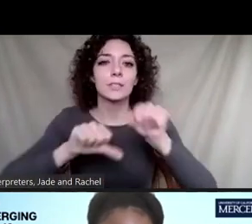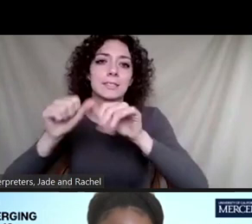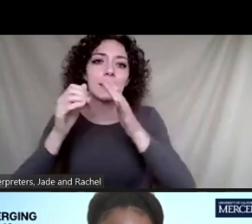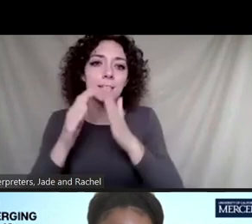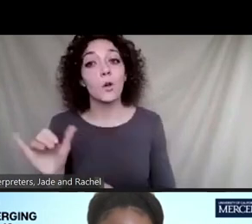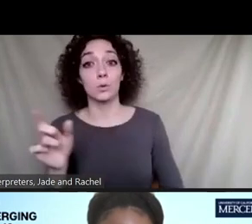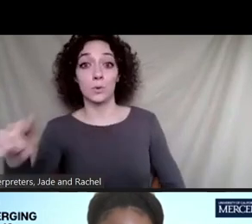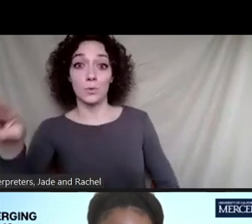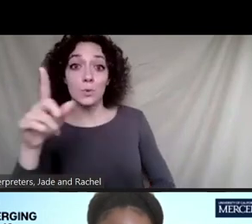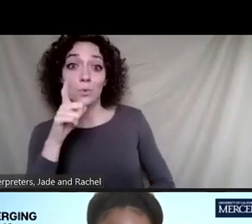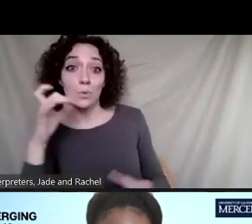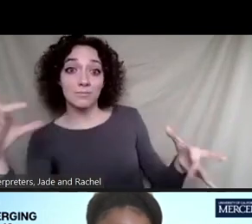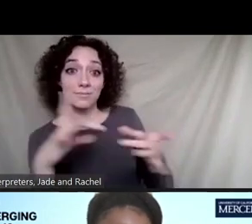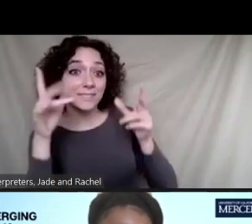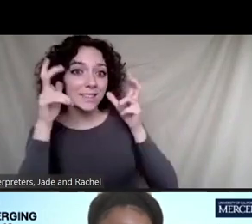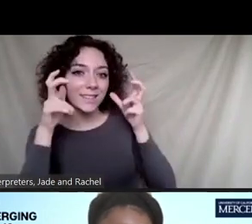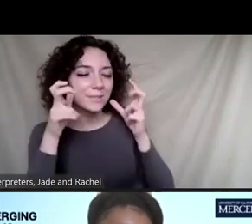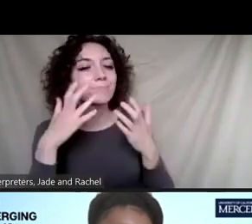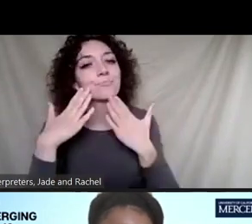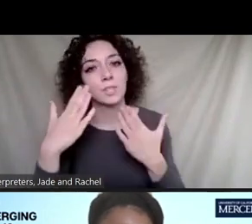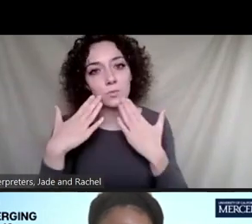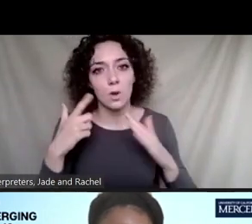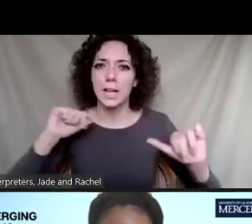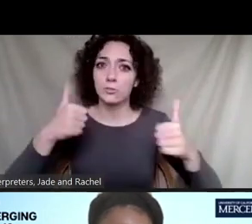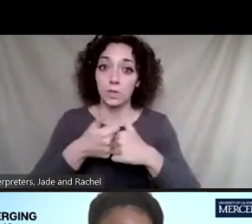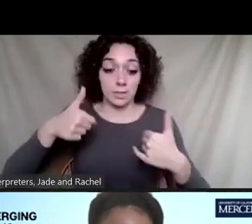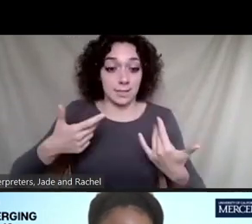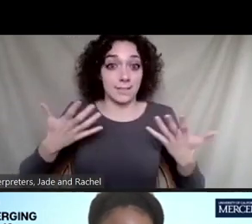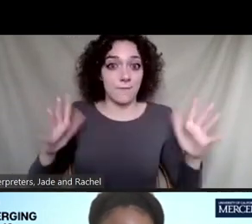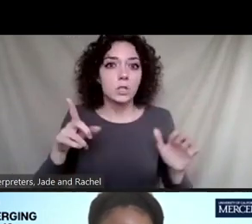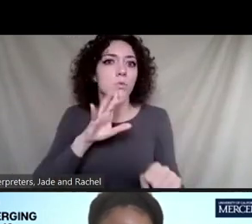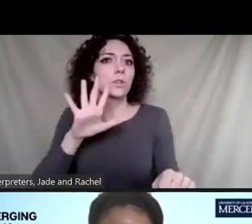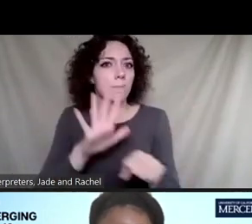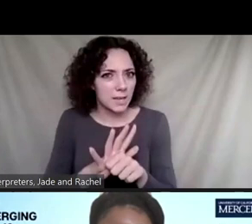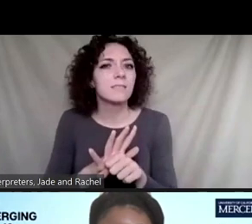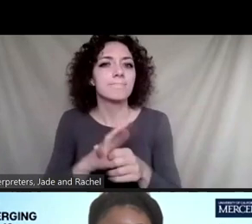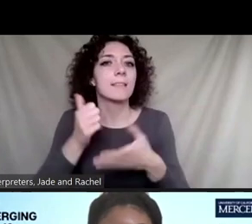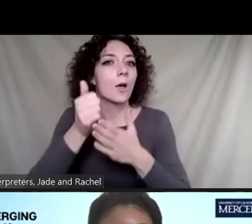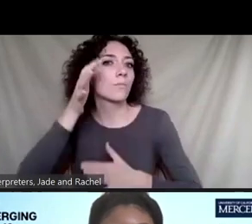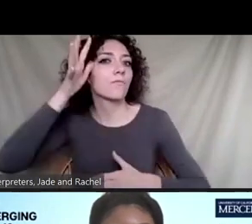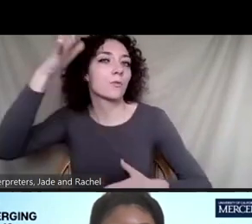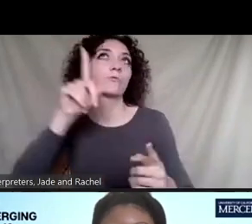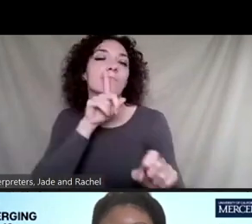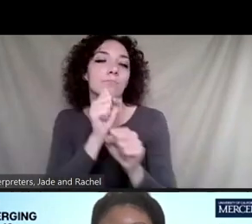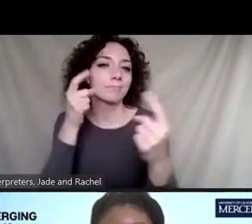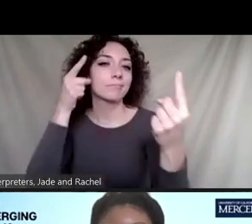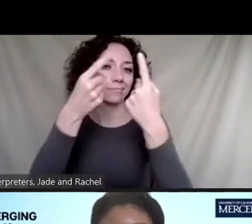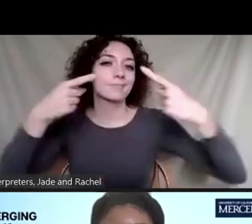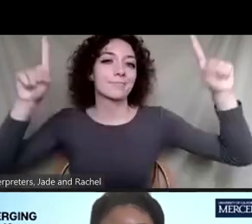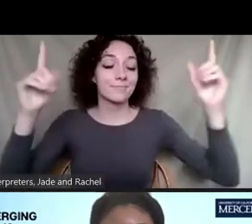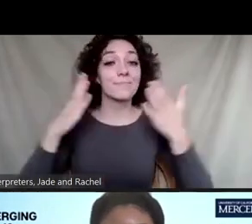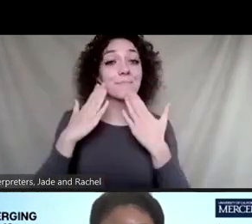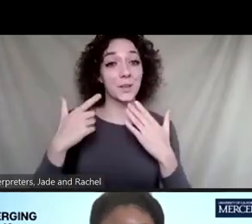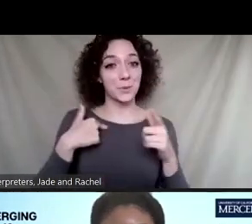I challenge you to commit even more after the session to make that future a reality. Thank you for the opportunity to be your moderator today,